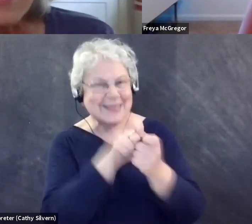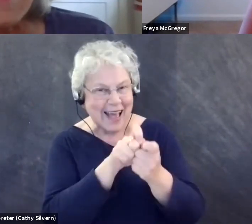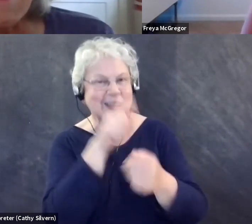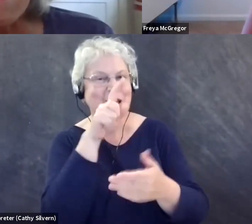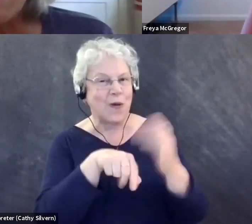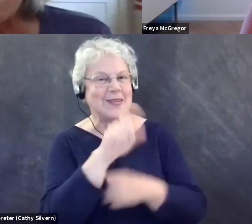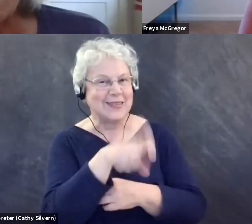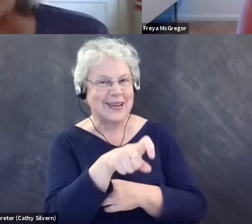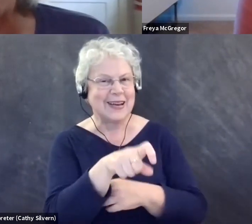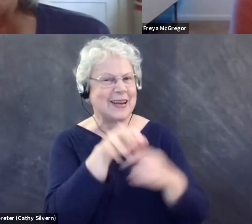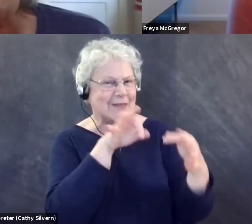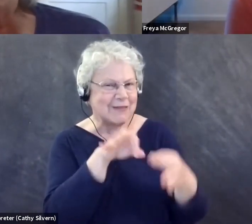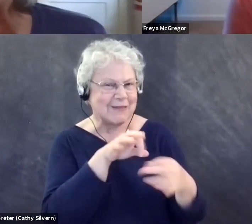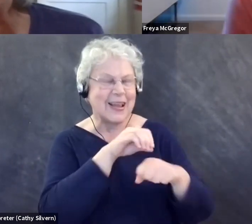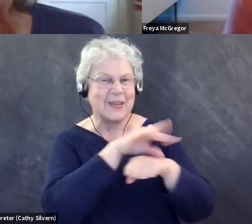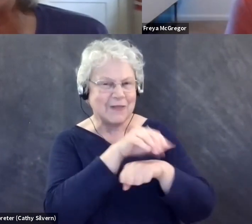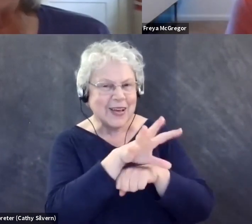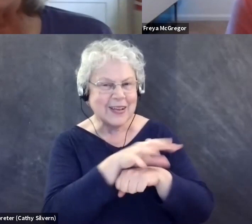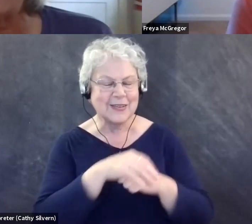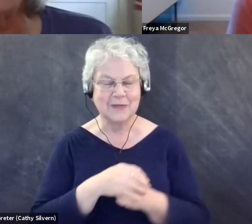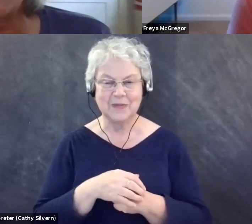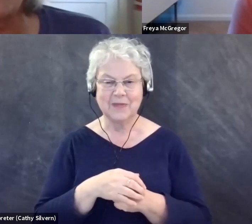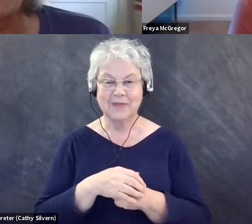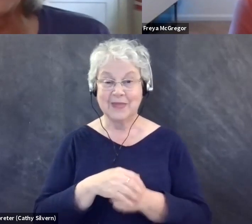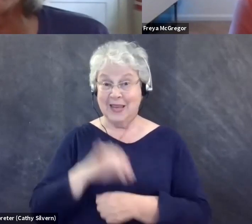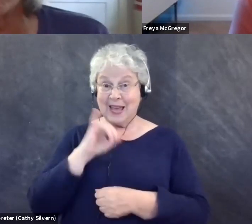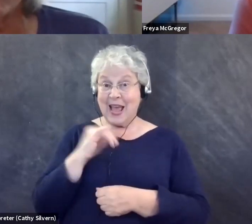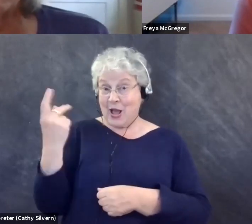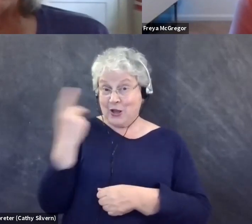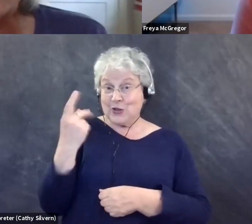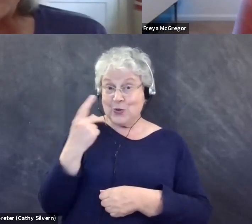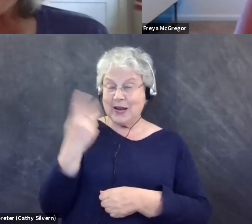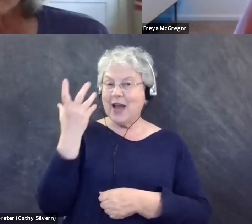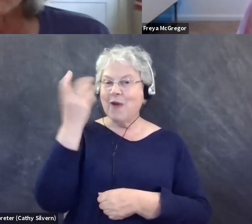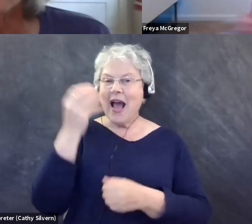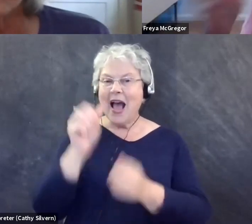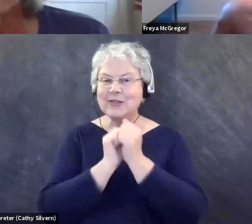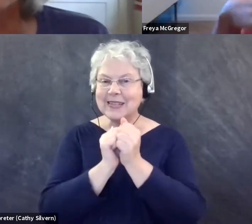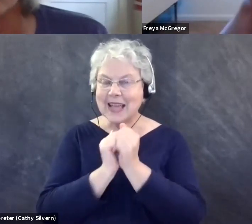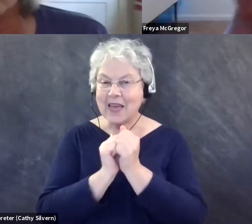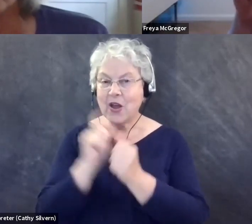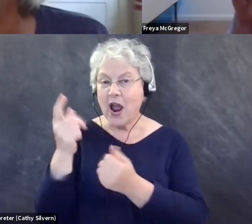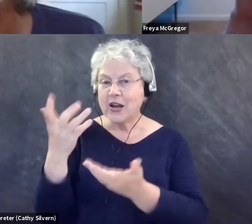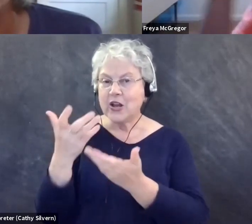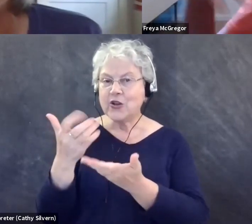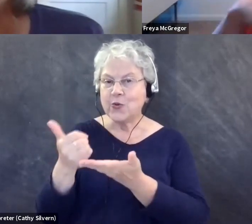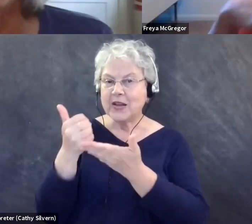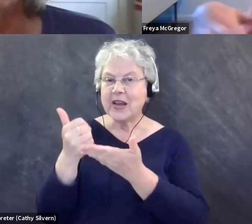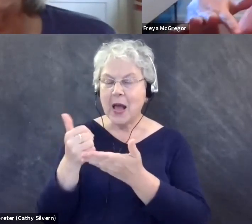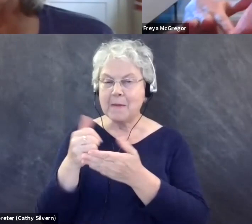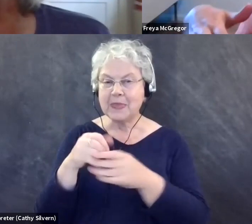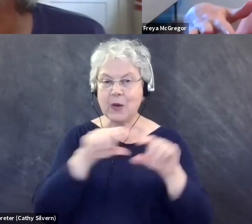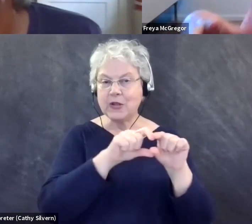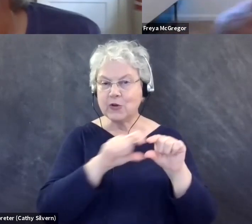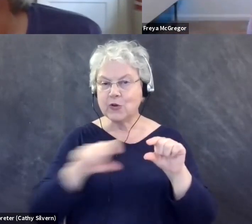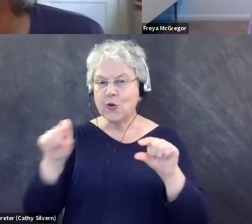Yeah, sure. We were at an outing together and you, I know you wanted a hand getting up a curb. There wasn't a curb